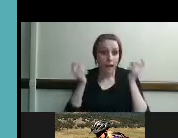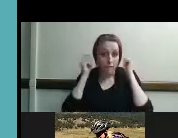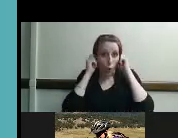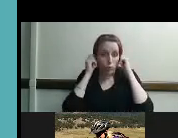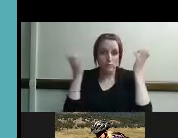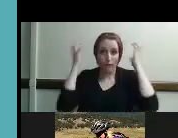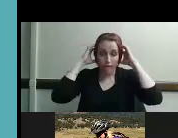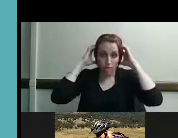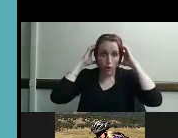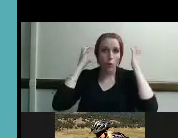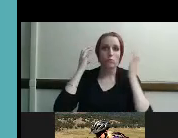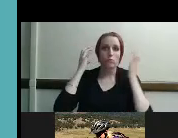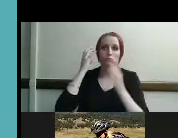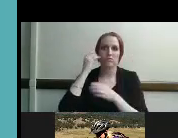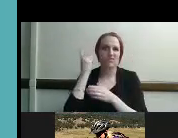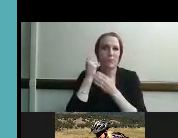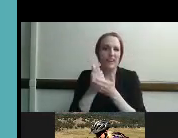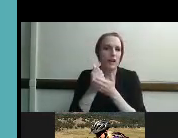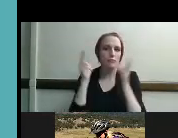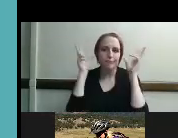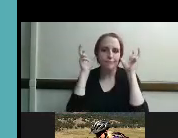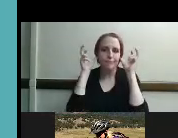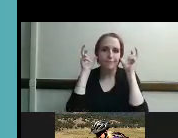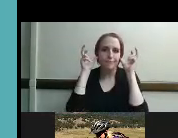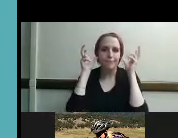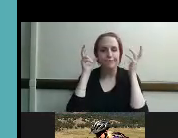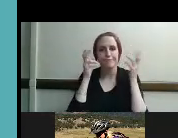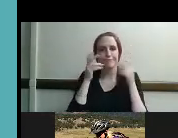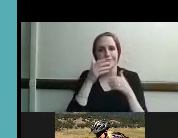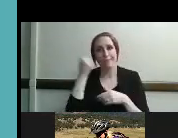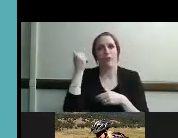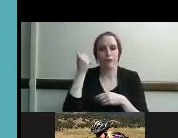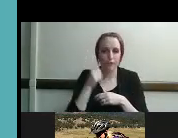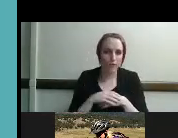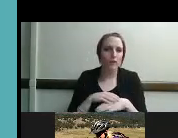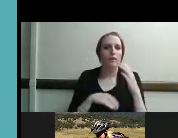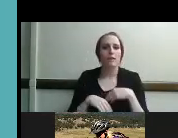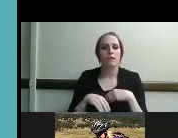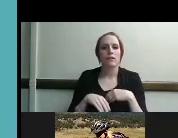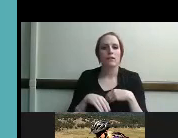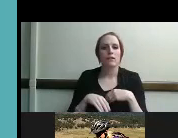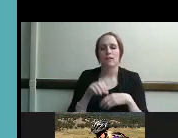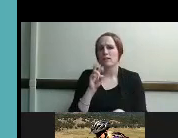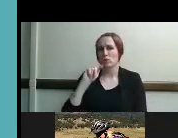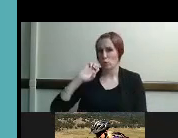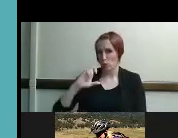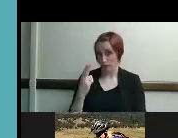type of listening um enhancement a switch to operate the the um